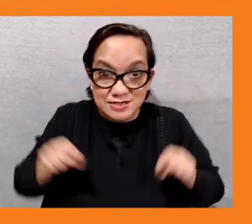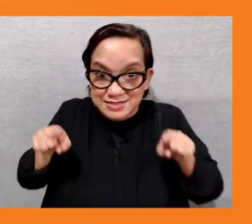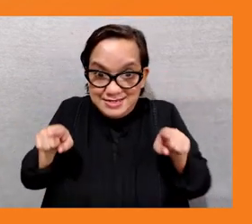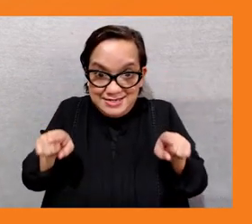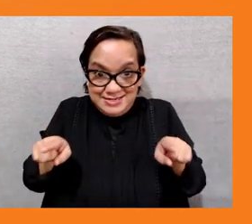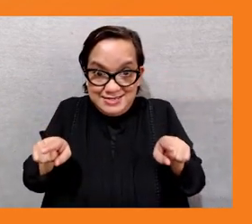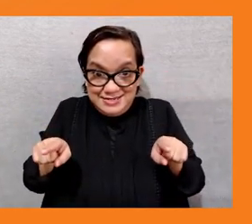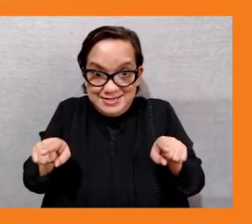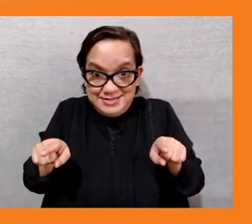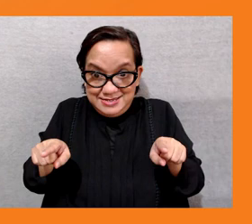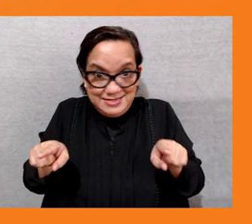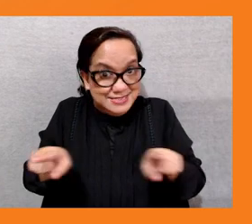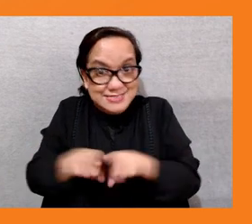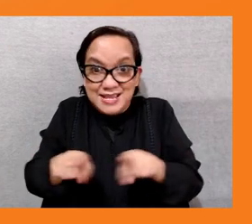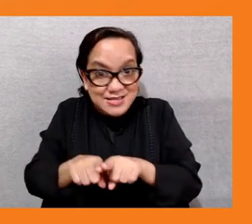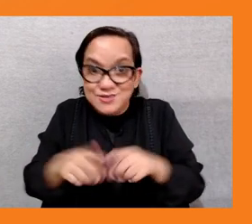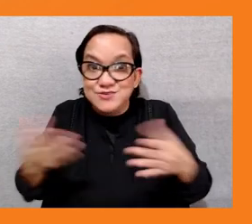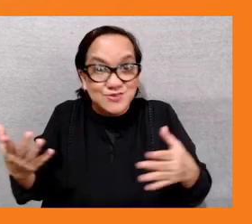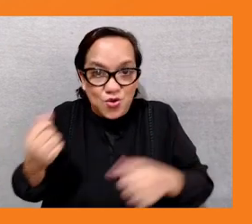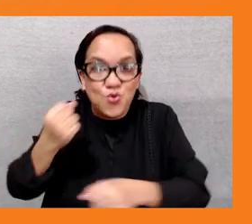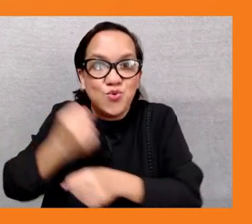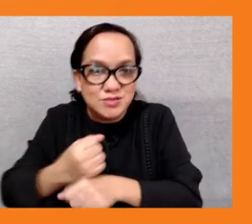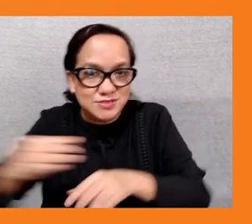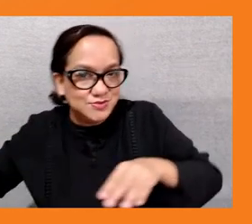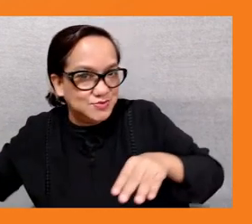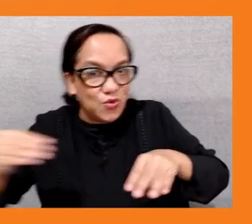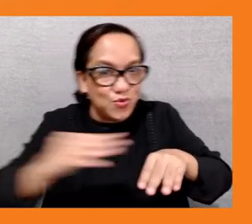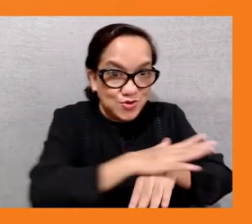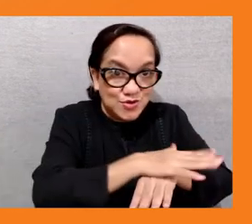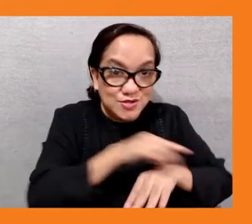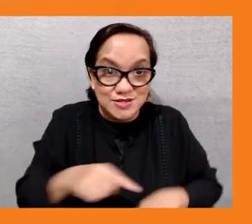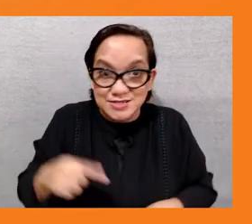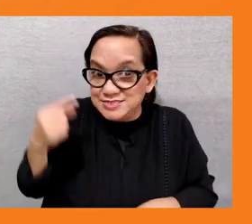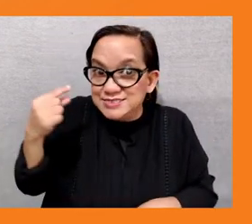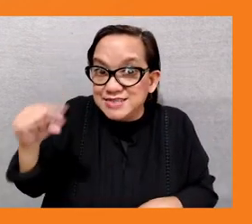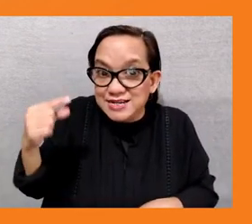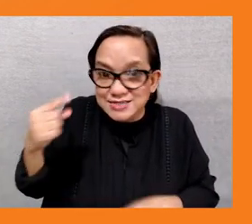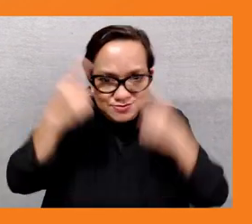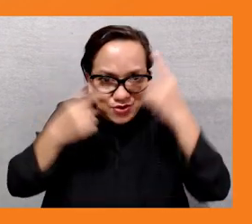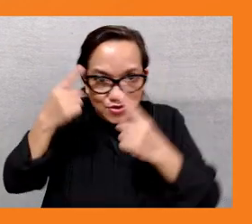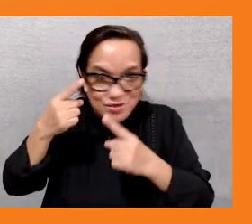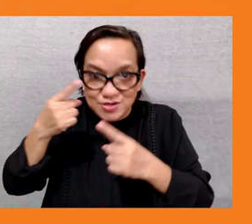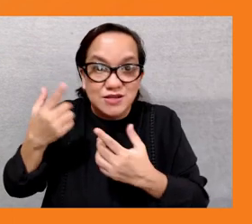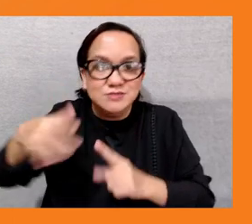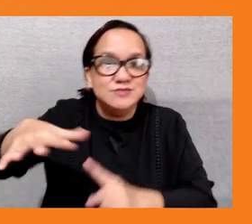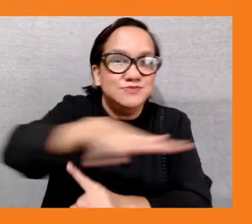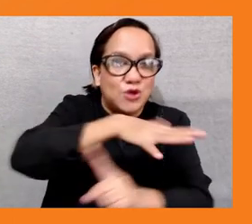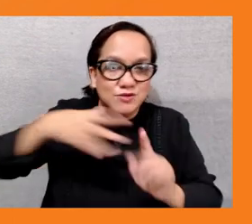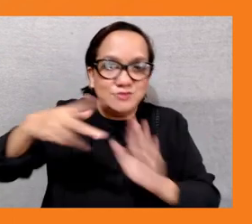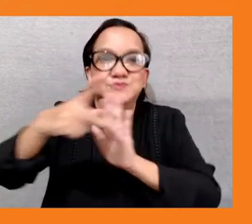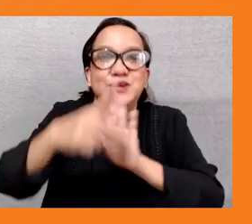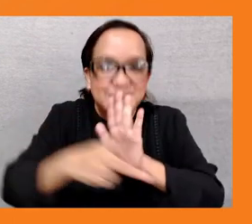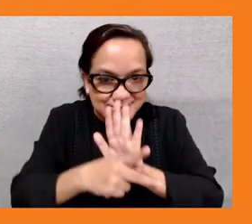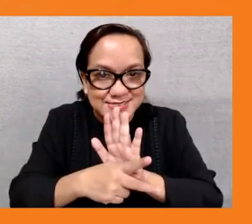of green policy measures that were aimed at improving energy efficiency in buildings and appliances decarbonizing electrical